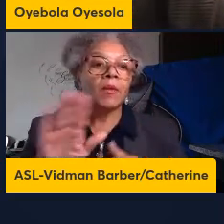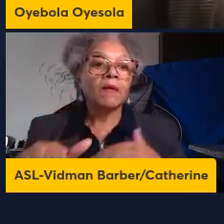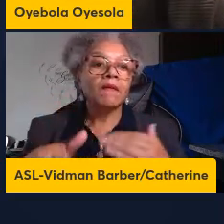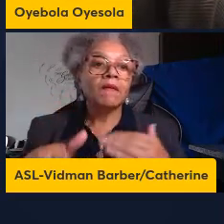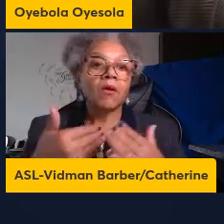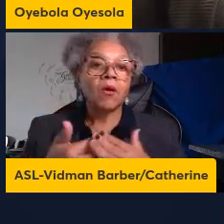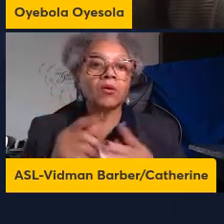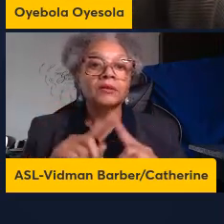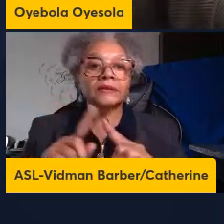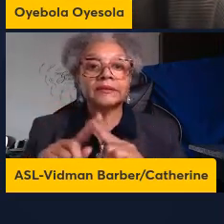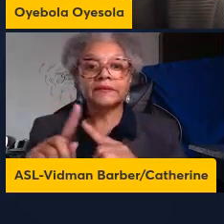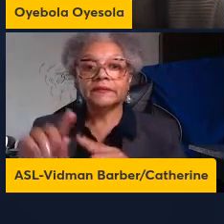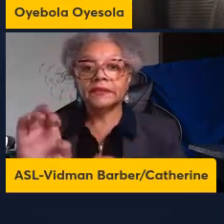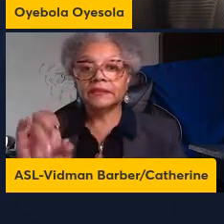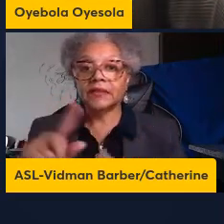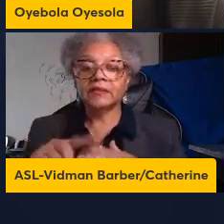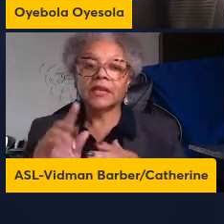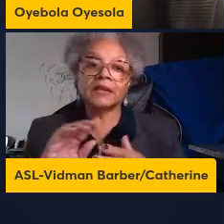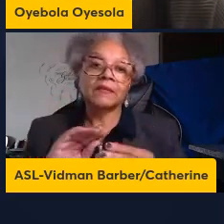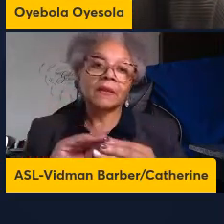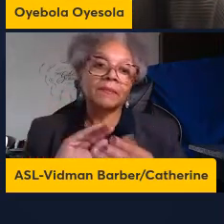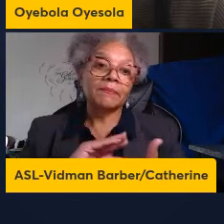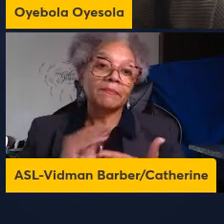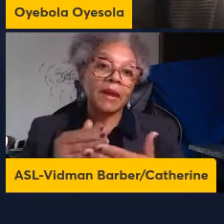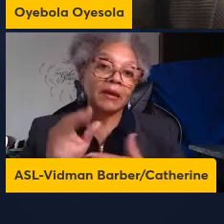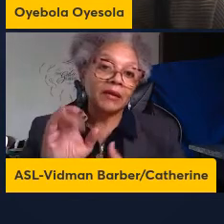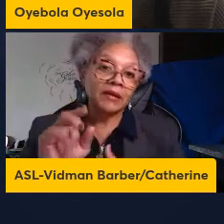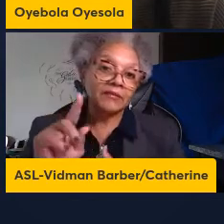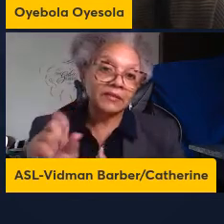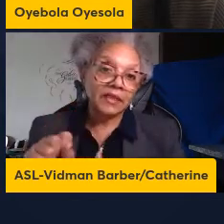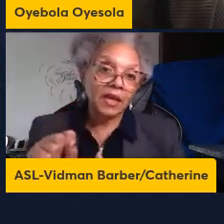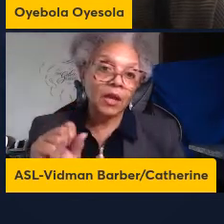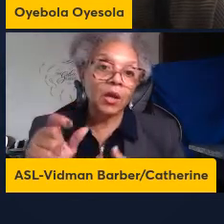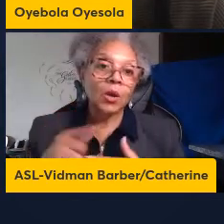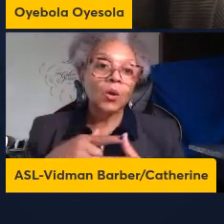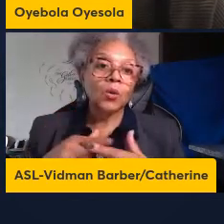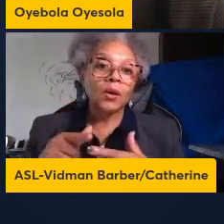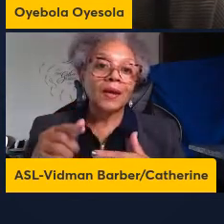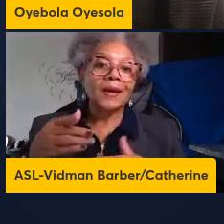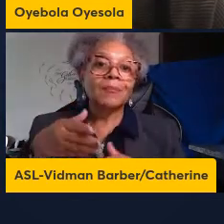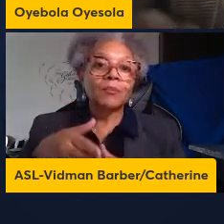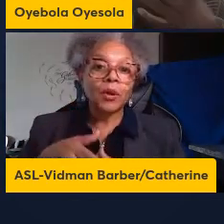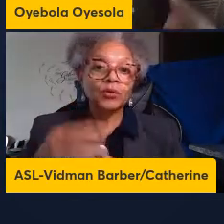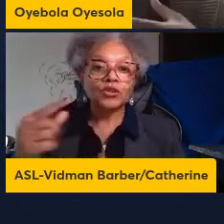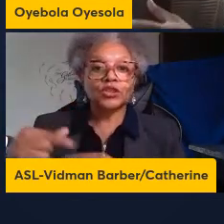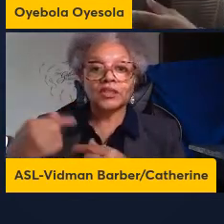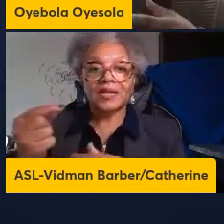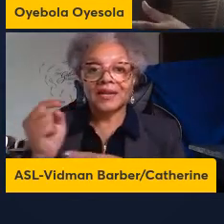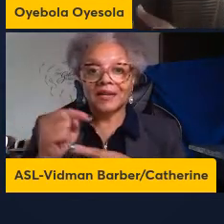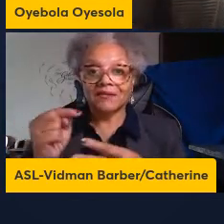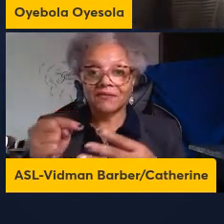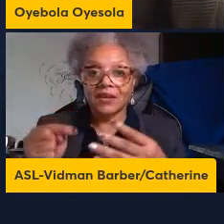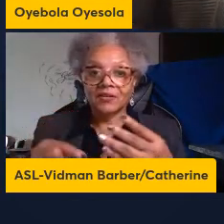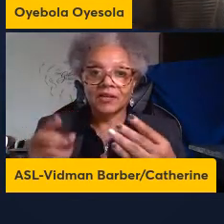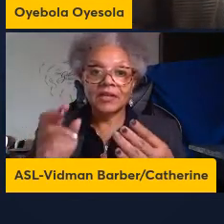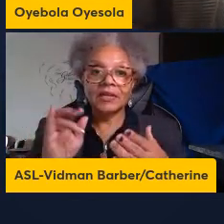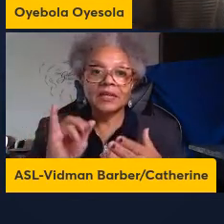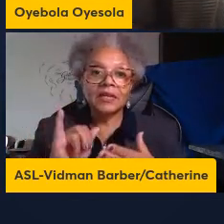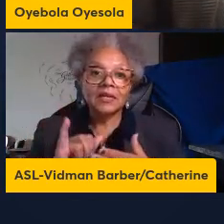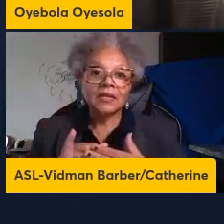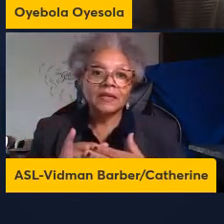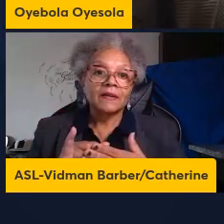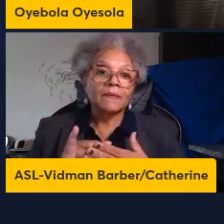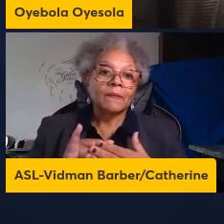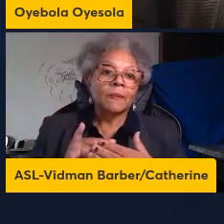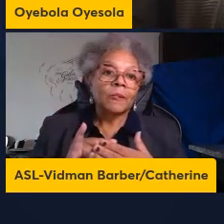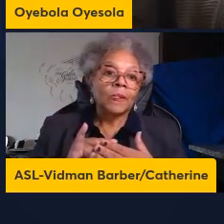immune cells and the number of immune cells while host genetic factor really has a big role to play in determining